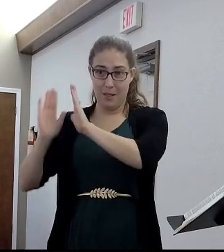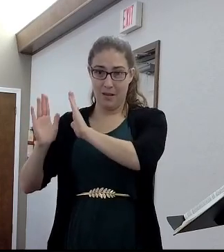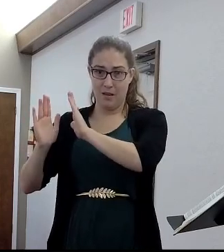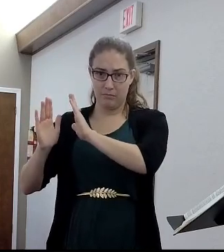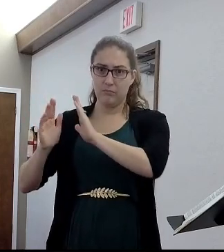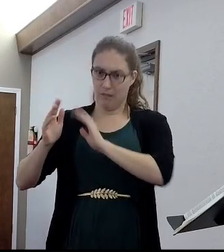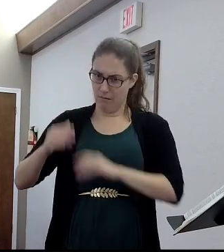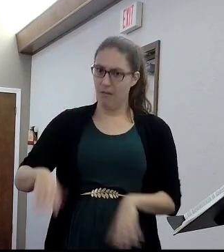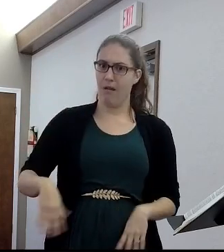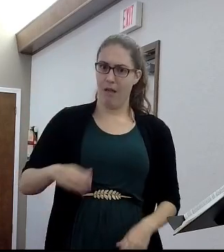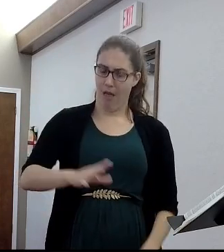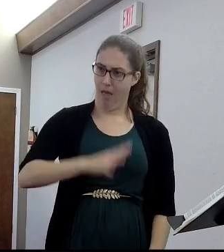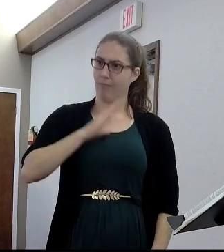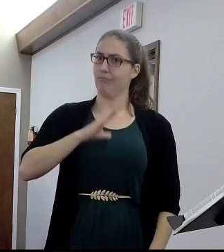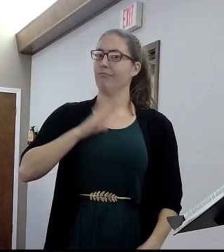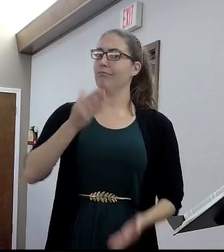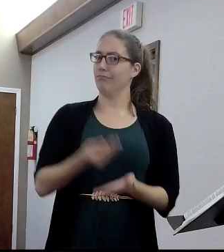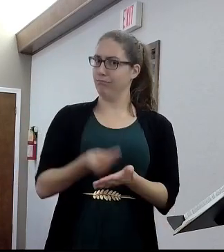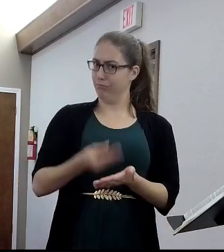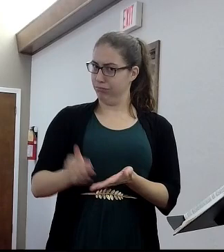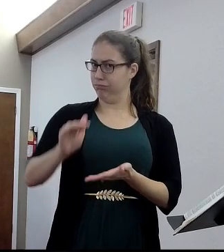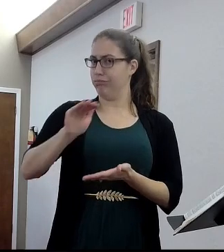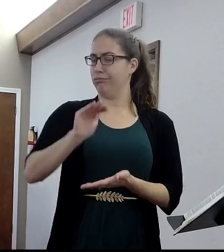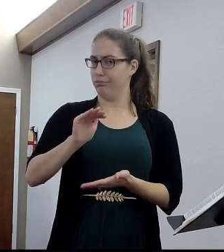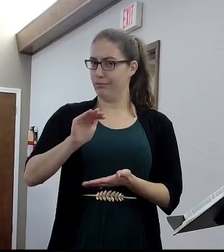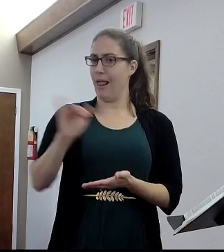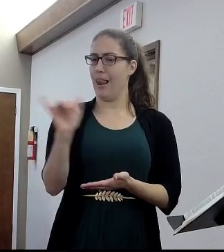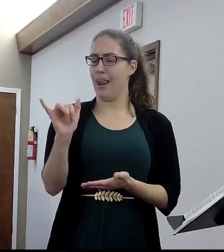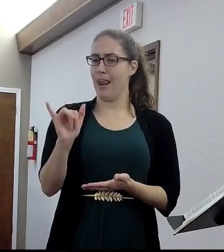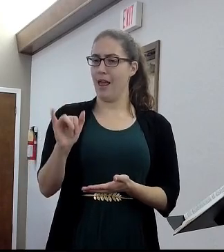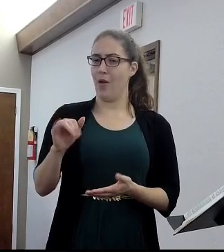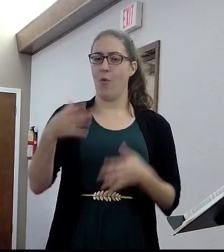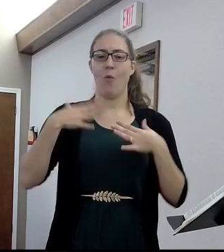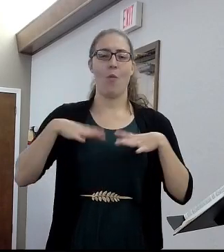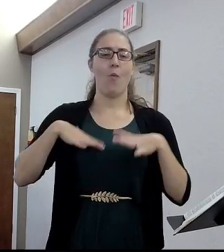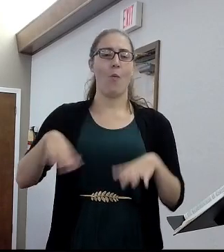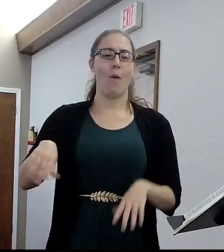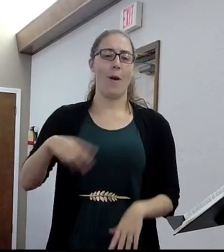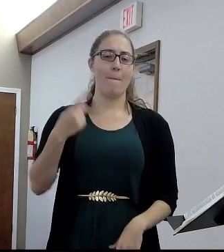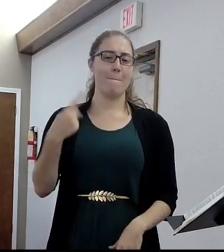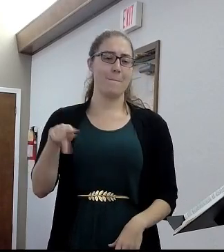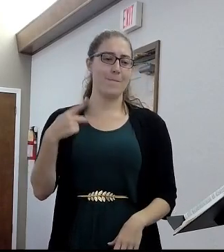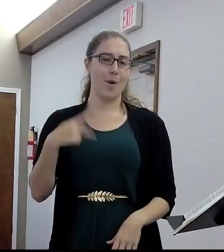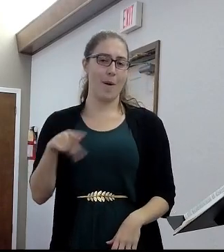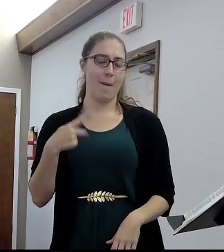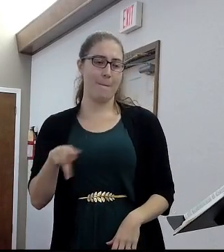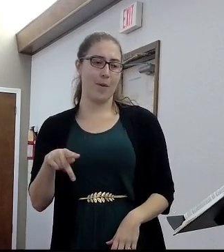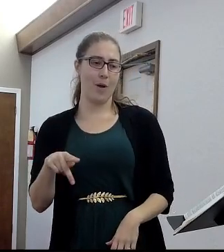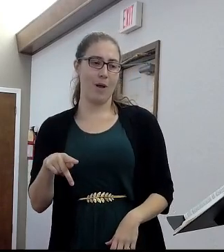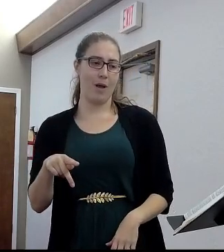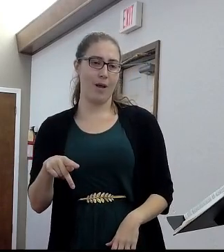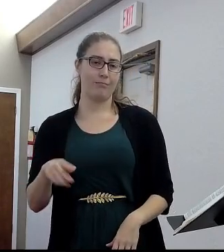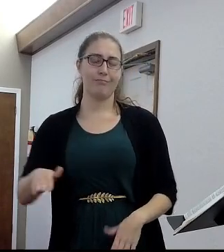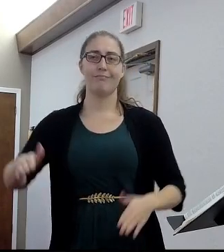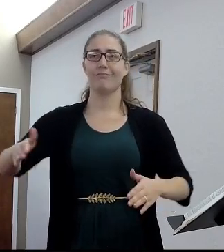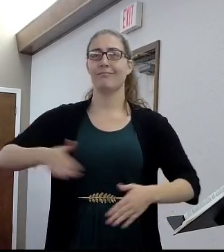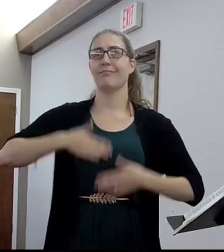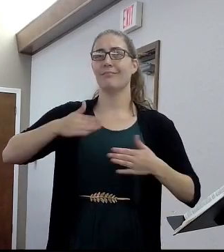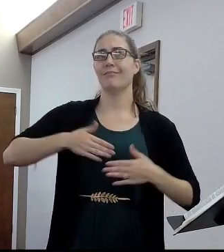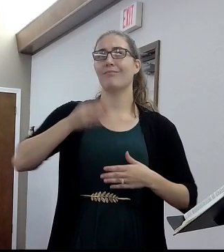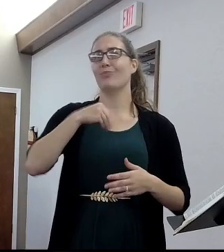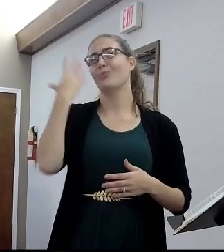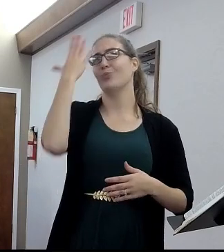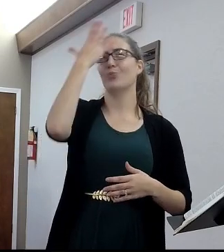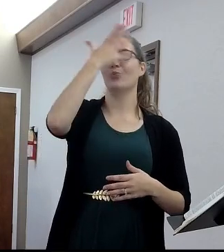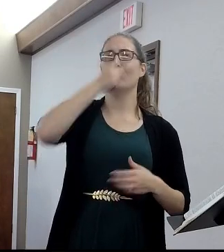I mean, you're the guy wearing purple, faring sumptuously, you know, and the guy in James has gay clothing, you know, that doesn't mean what you think it